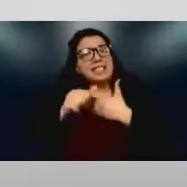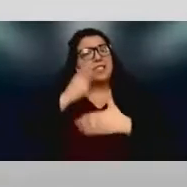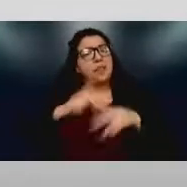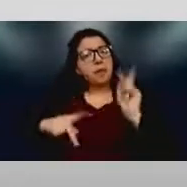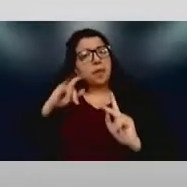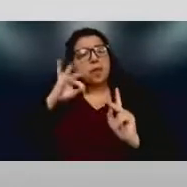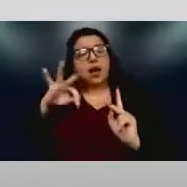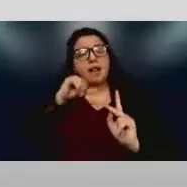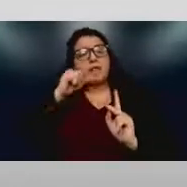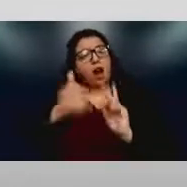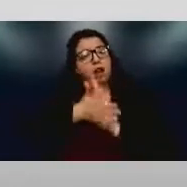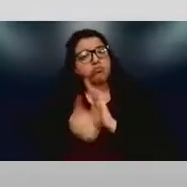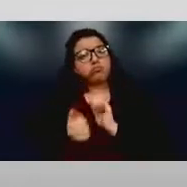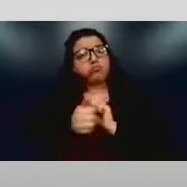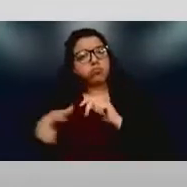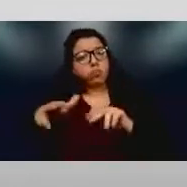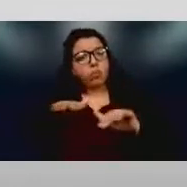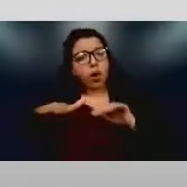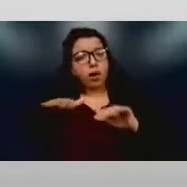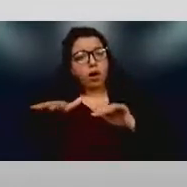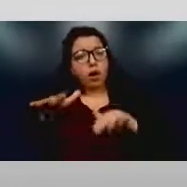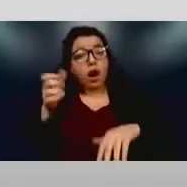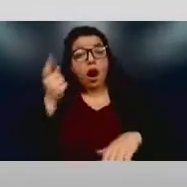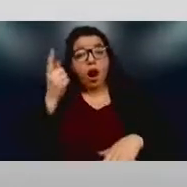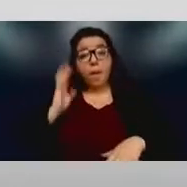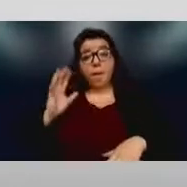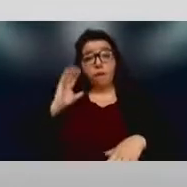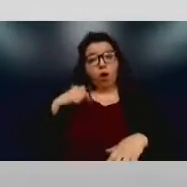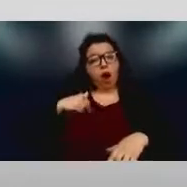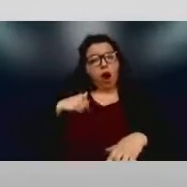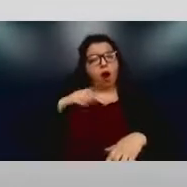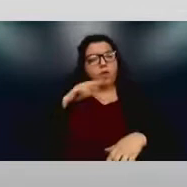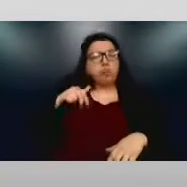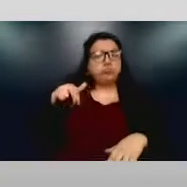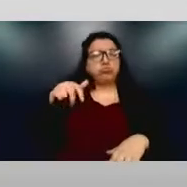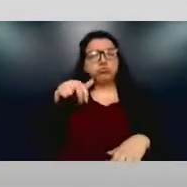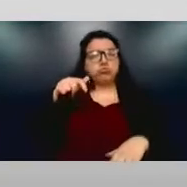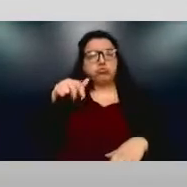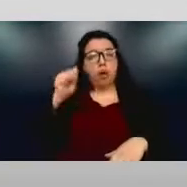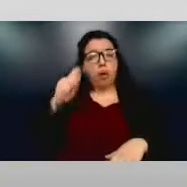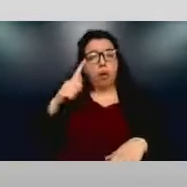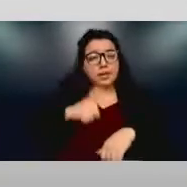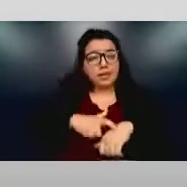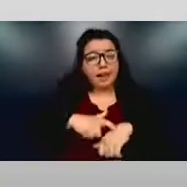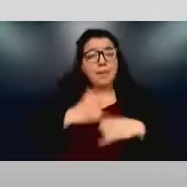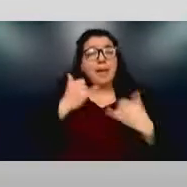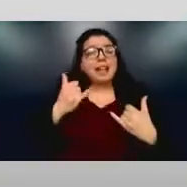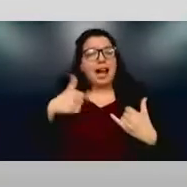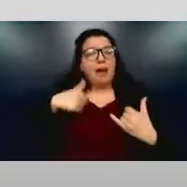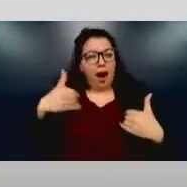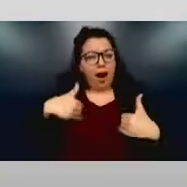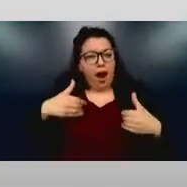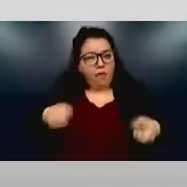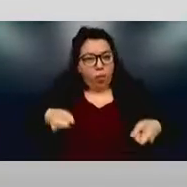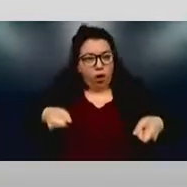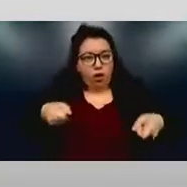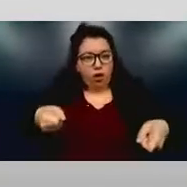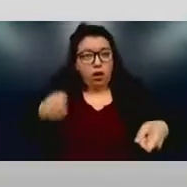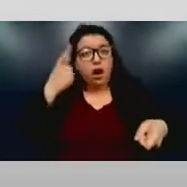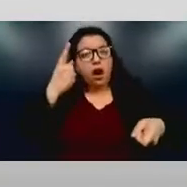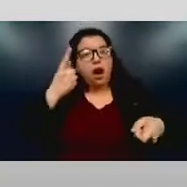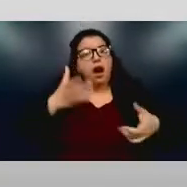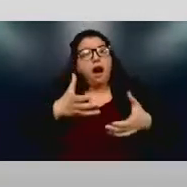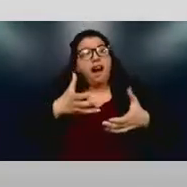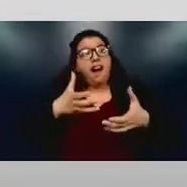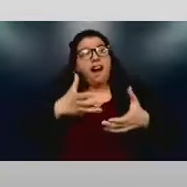You know, I used to walk all the time. And now that I have a walker to get around, a lot of my life has stopped because